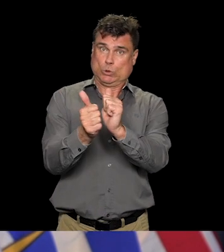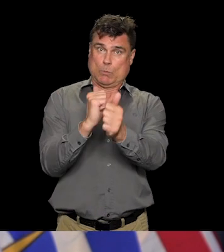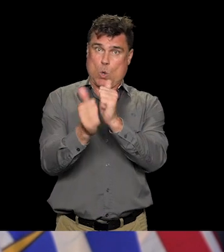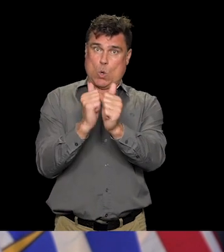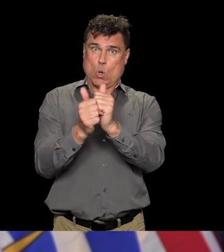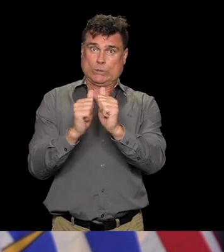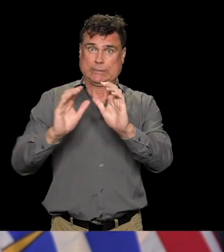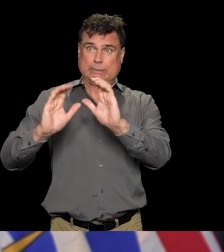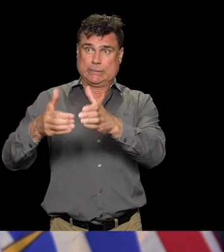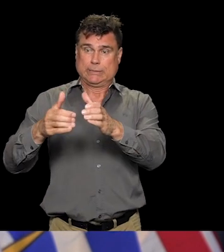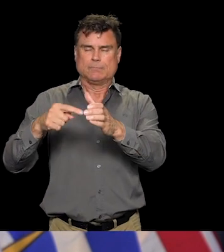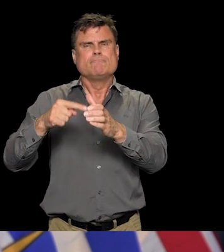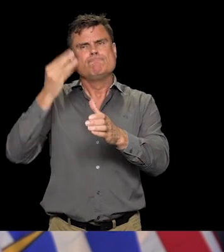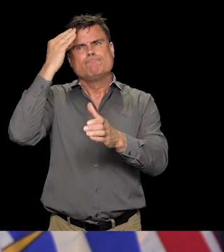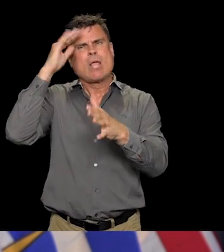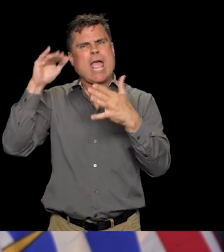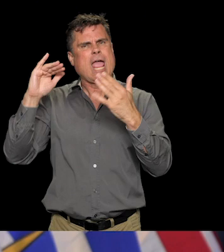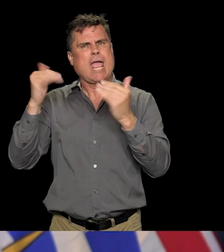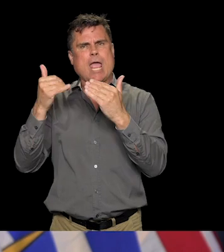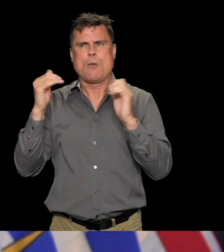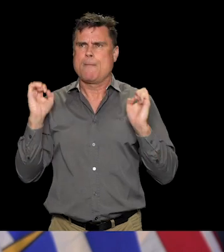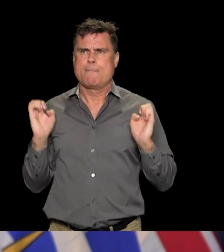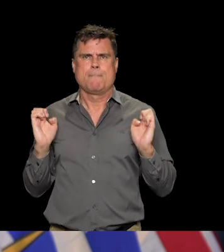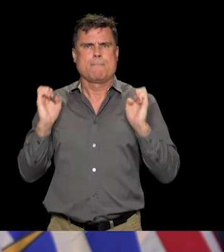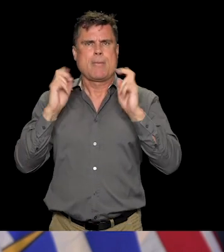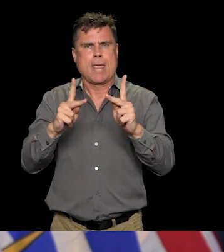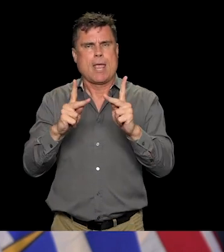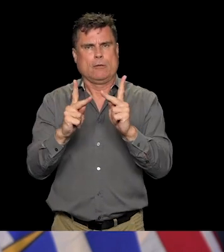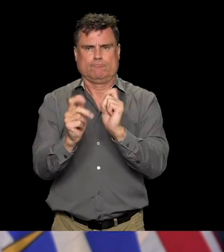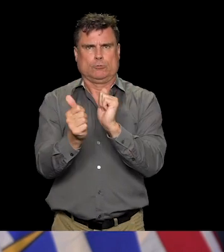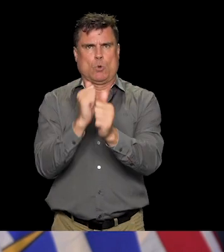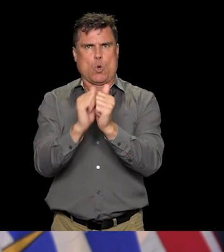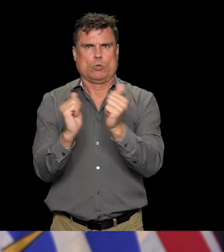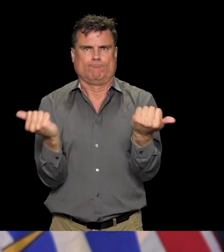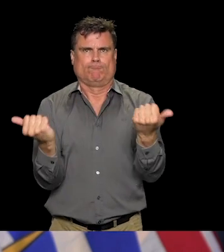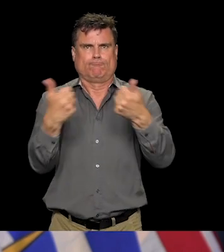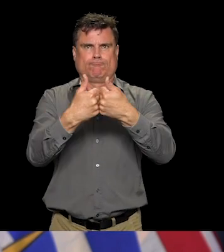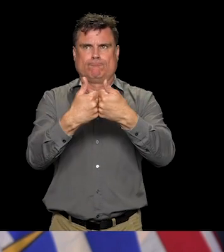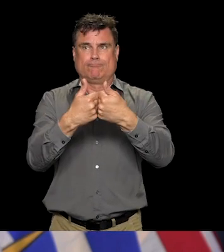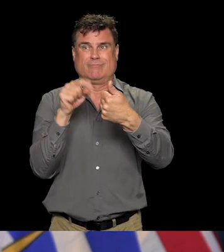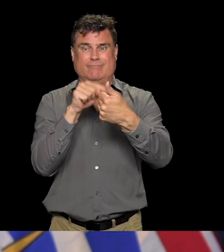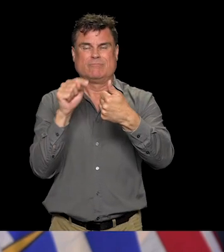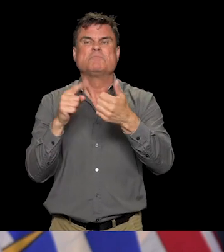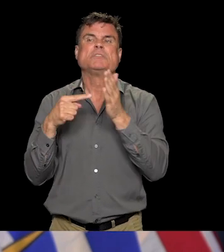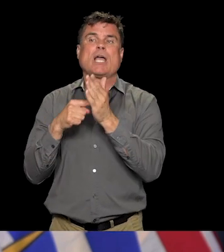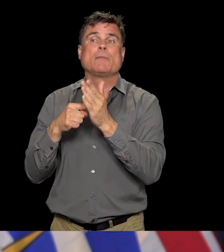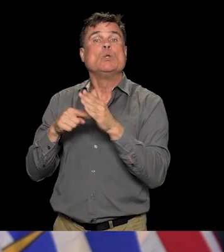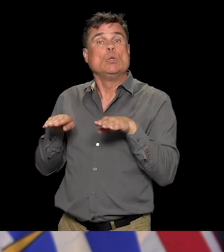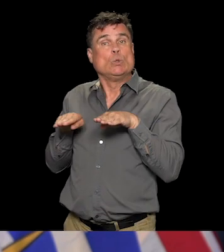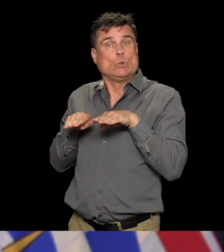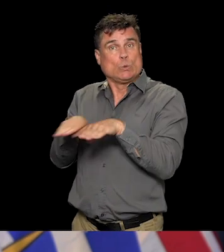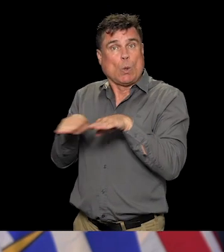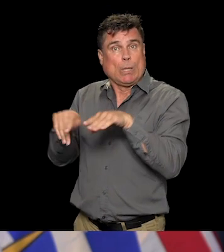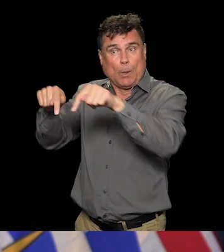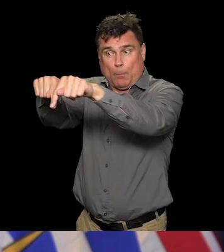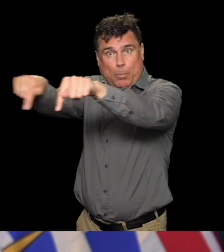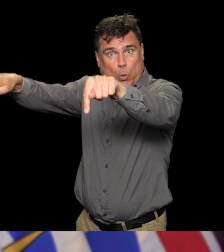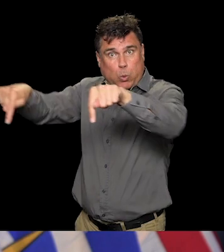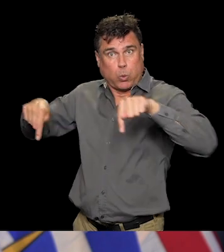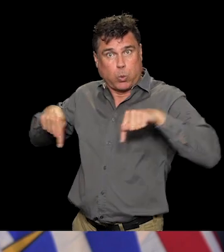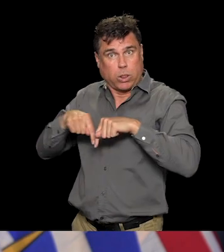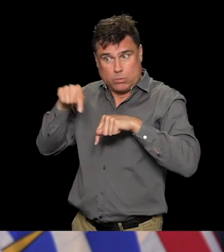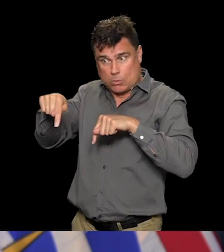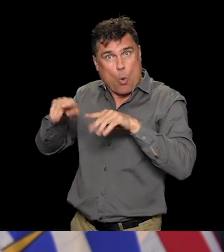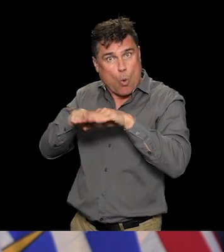or get on the field again and how that's going to work. Wondering about swimming pools. Is there any chance that swimming pools will be able to be